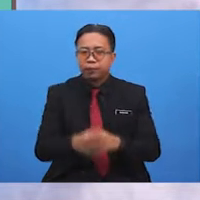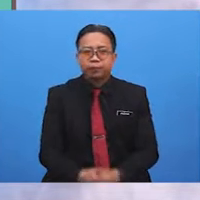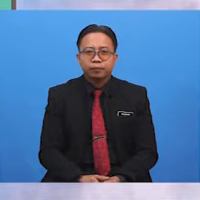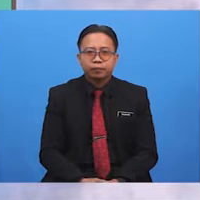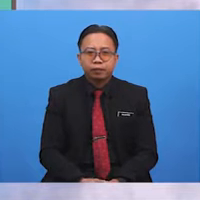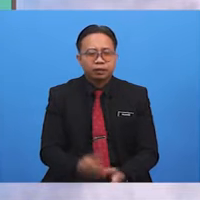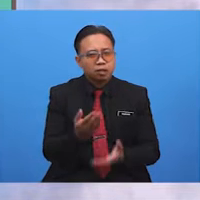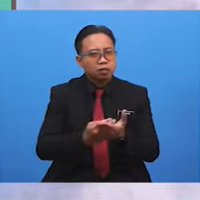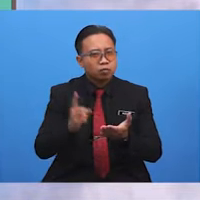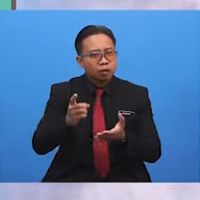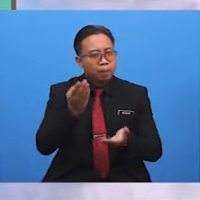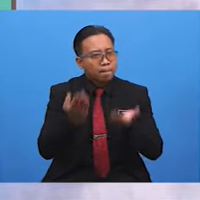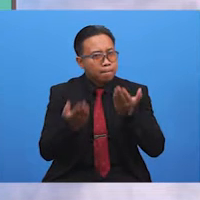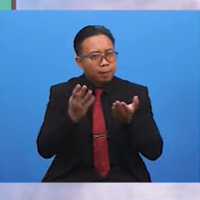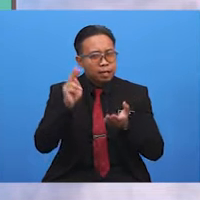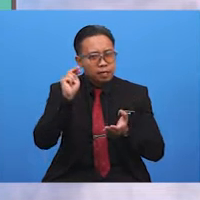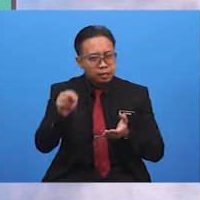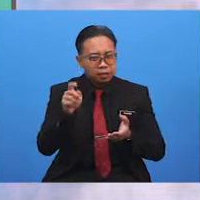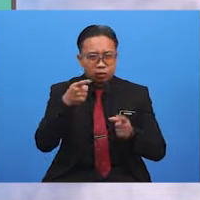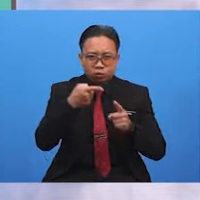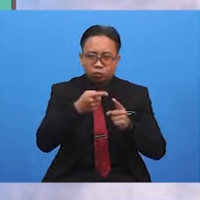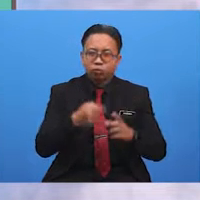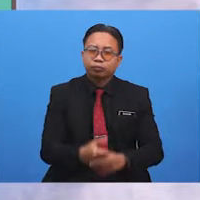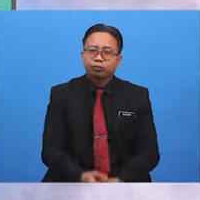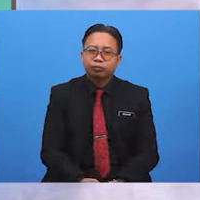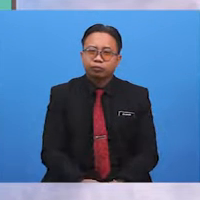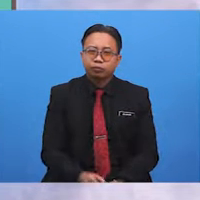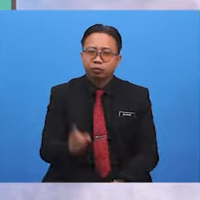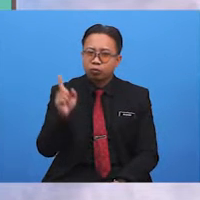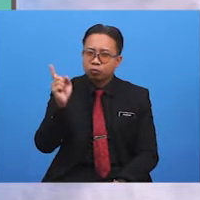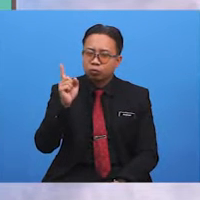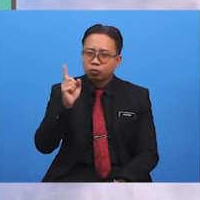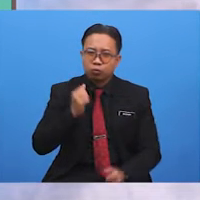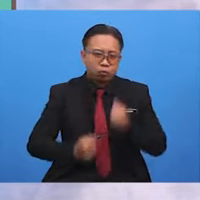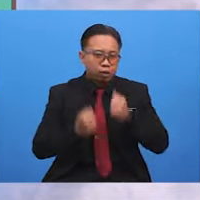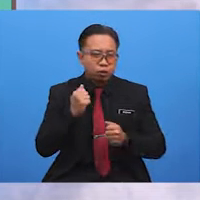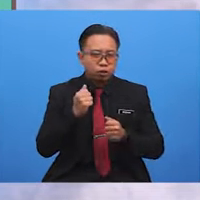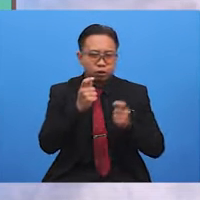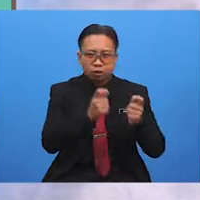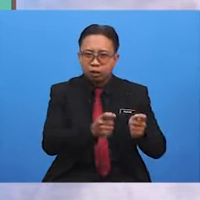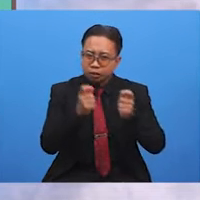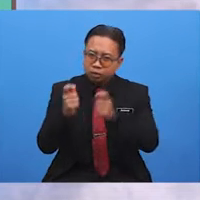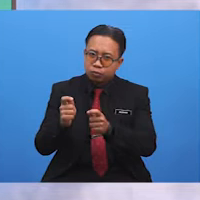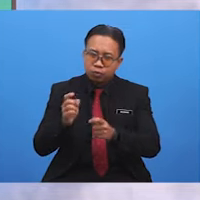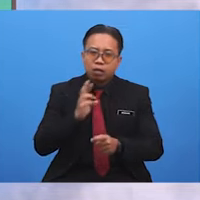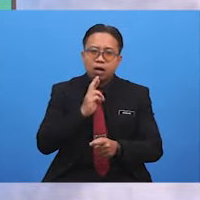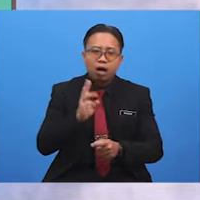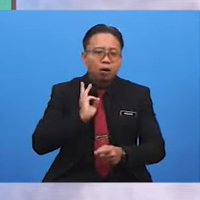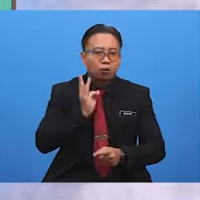Someone may need to Which transport are we?